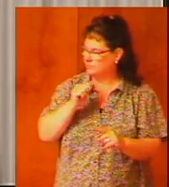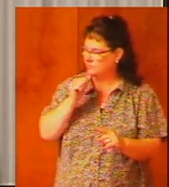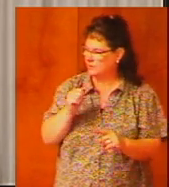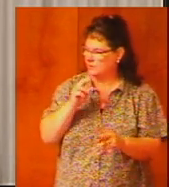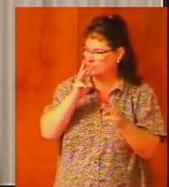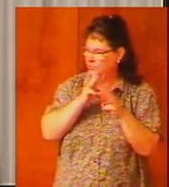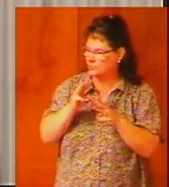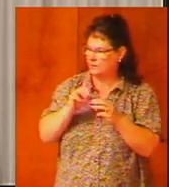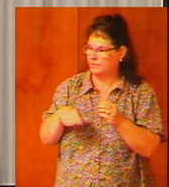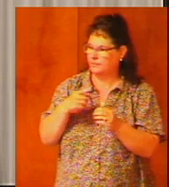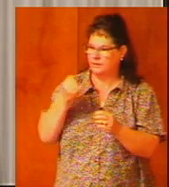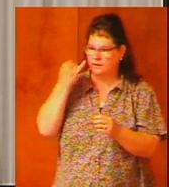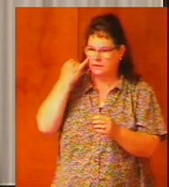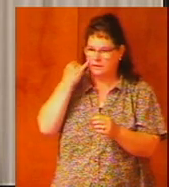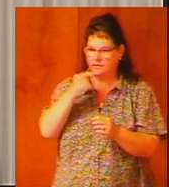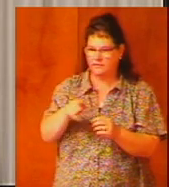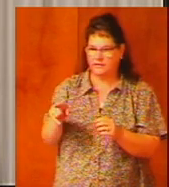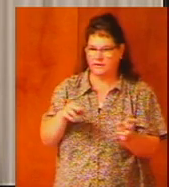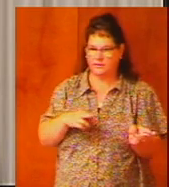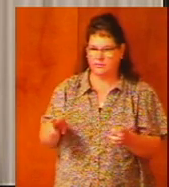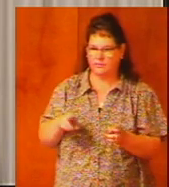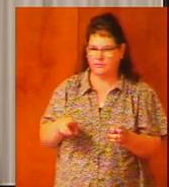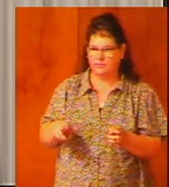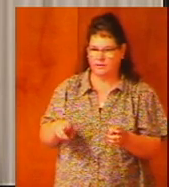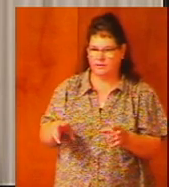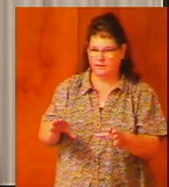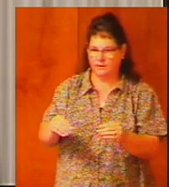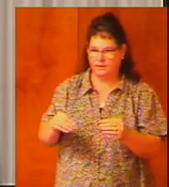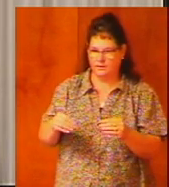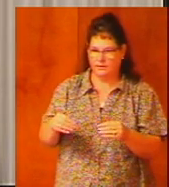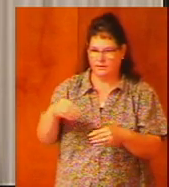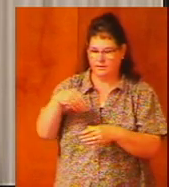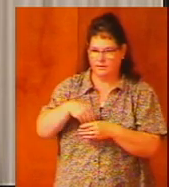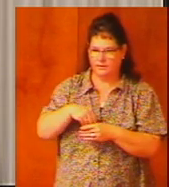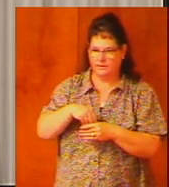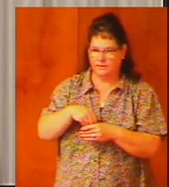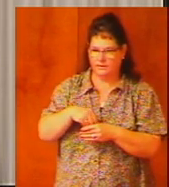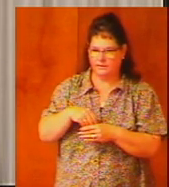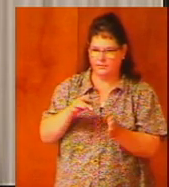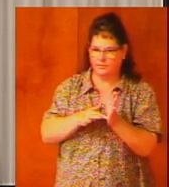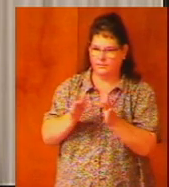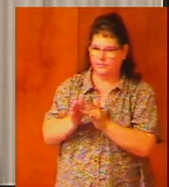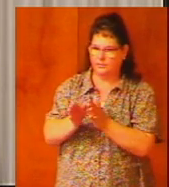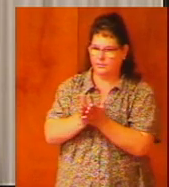that concerned about whether they prepare to participate in a Bible class